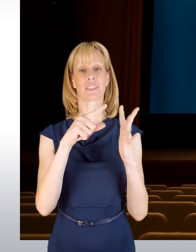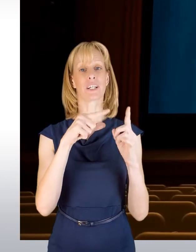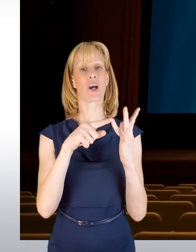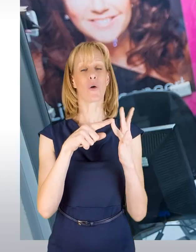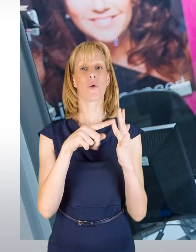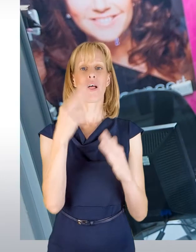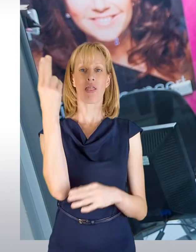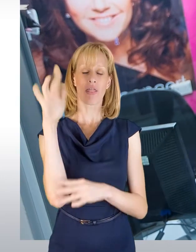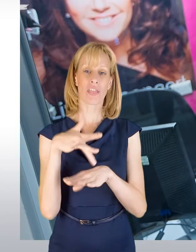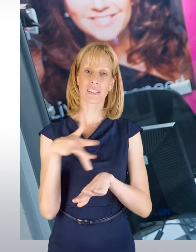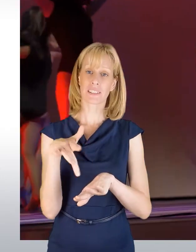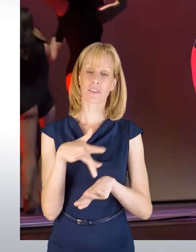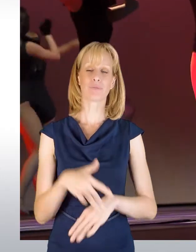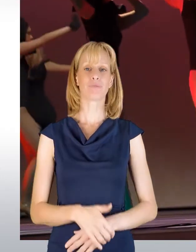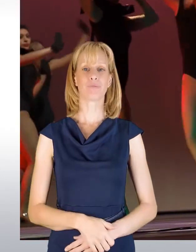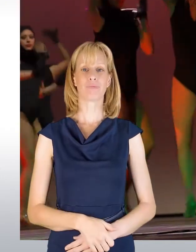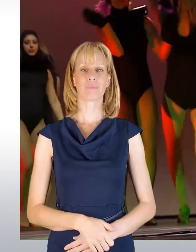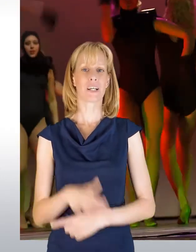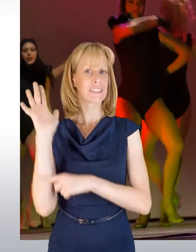We look forward to welcoming you.